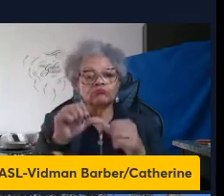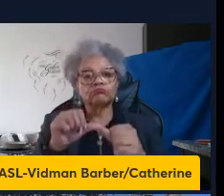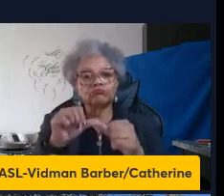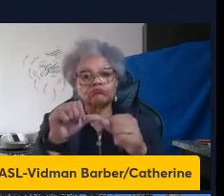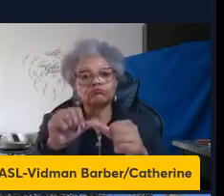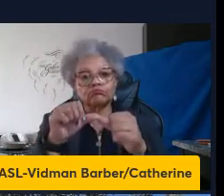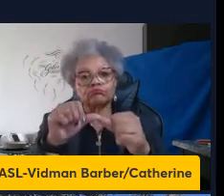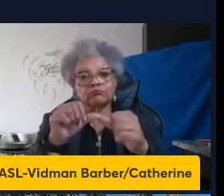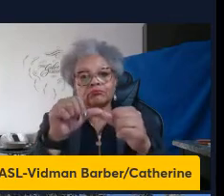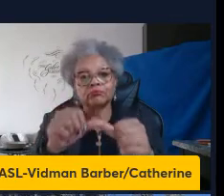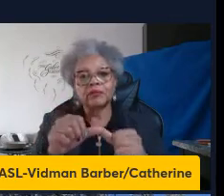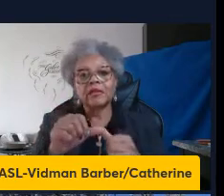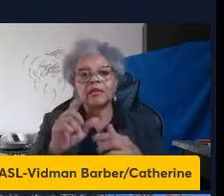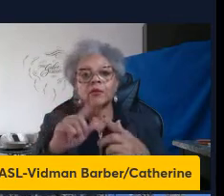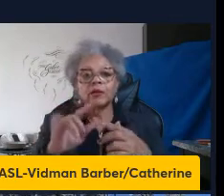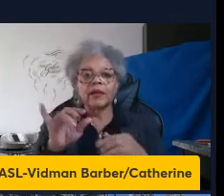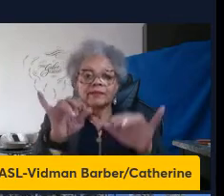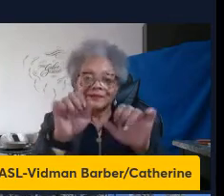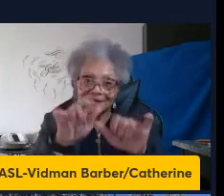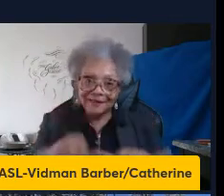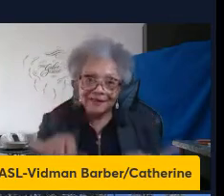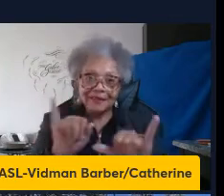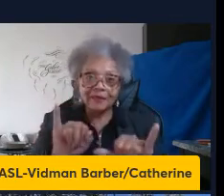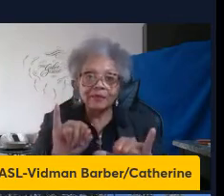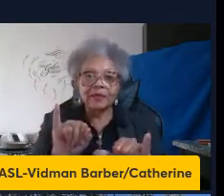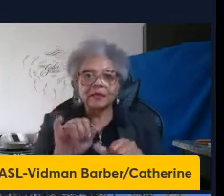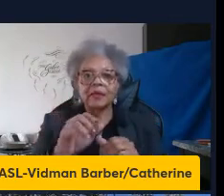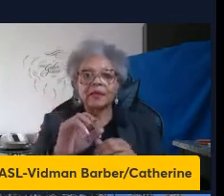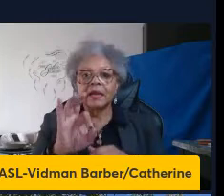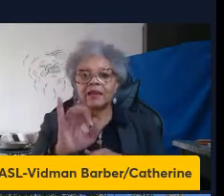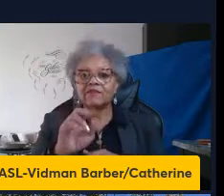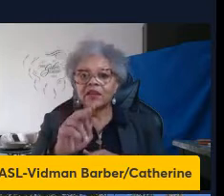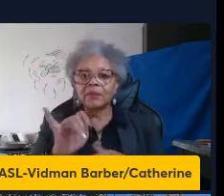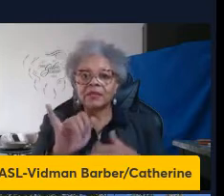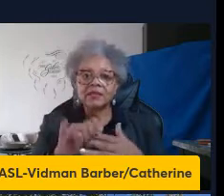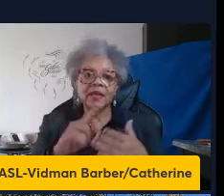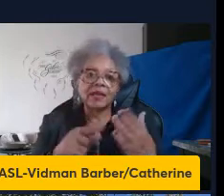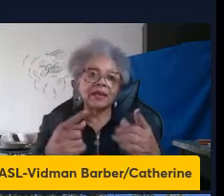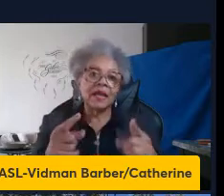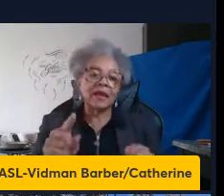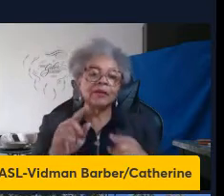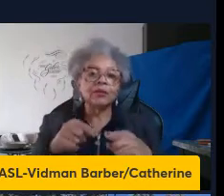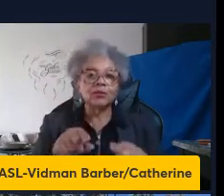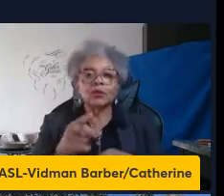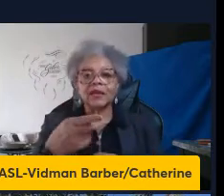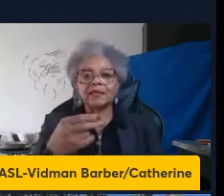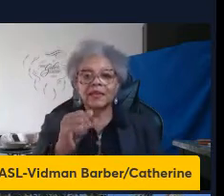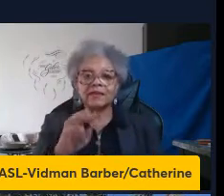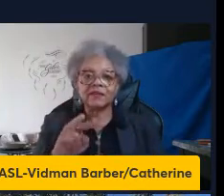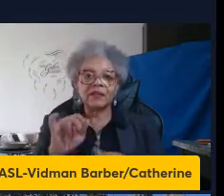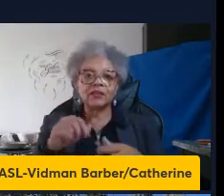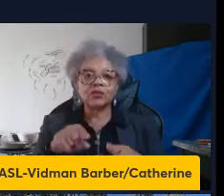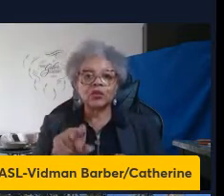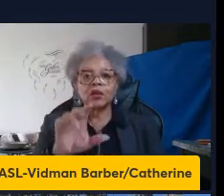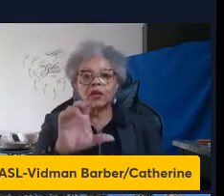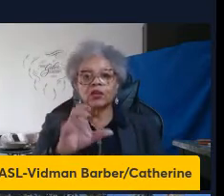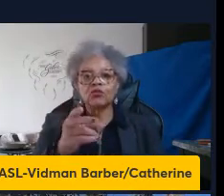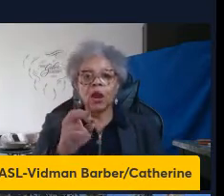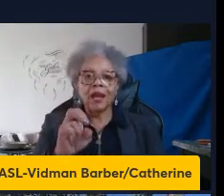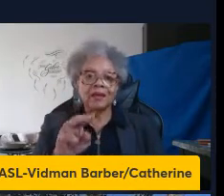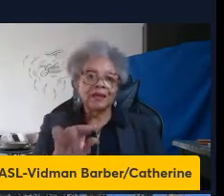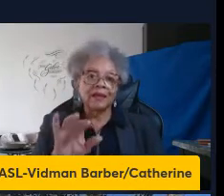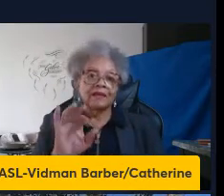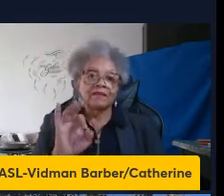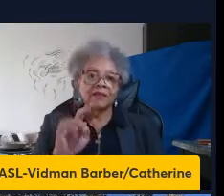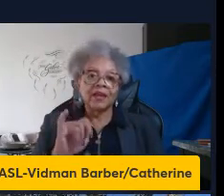inflammation. I'm showing you just some of the immune perturbations that happen during HIV in the chronic phase, elicited